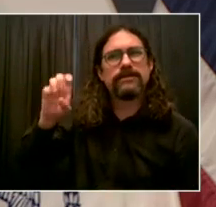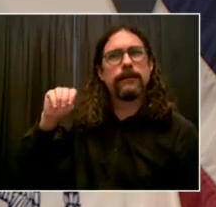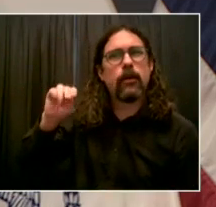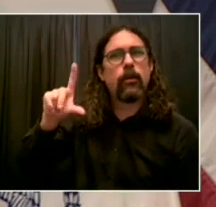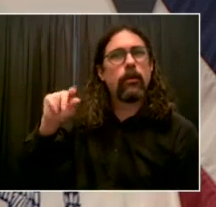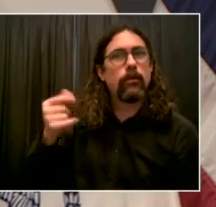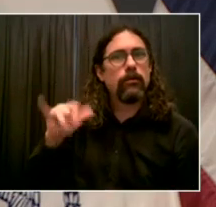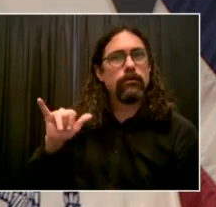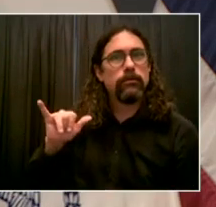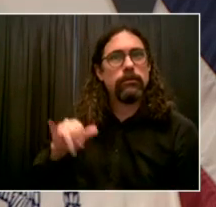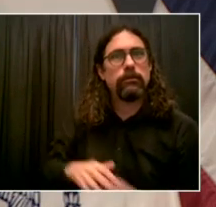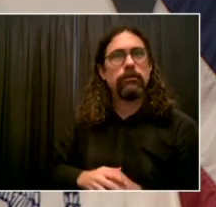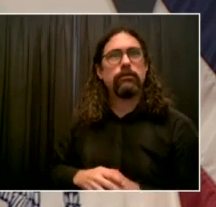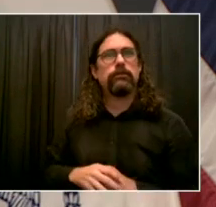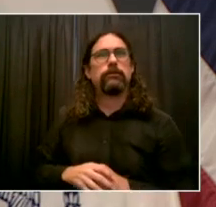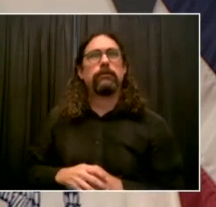challenge